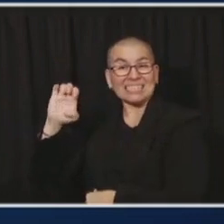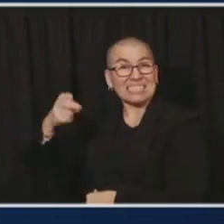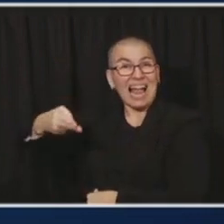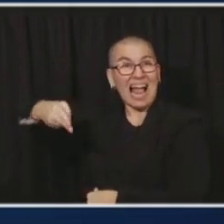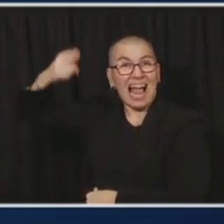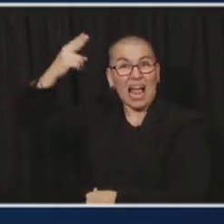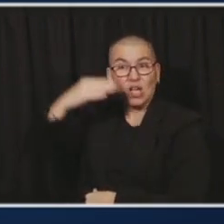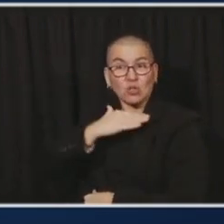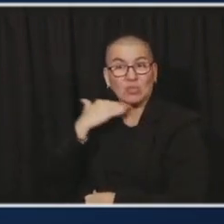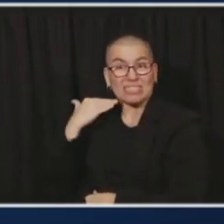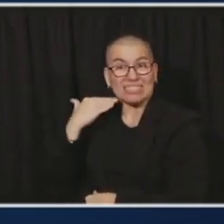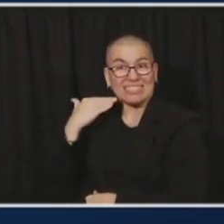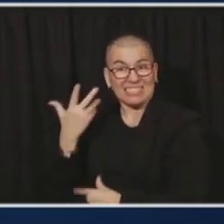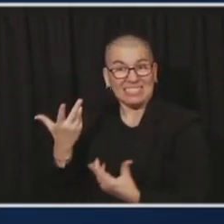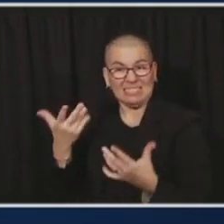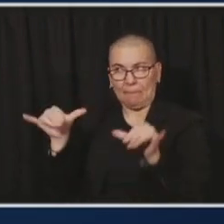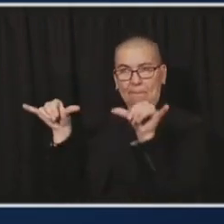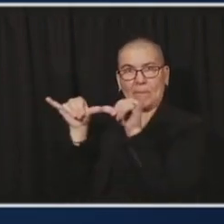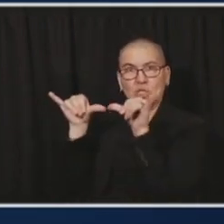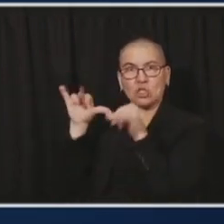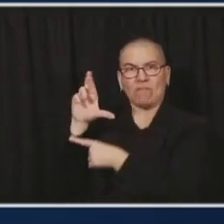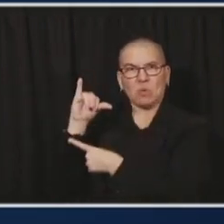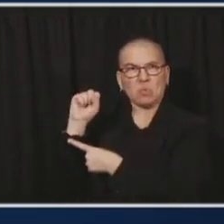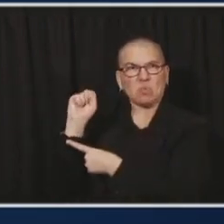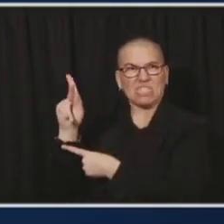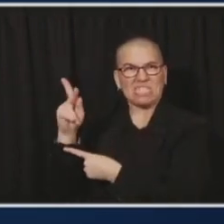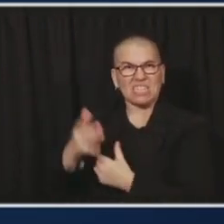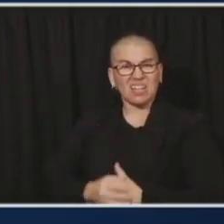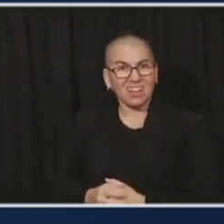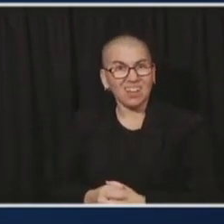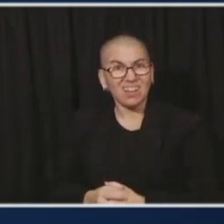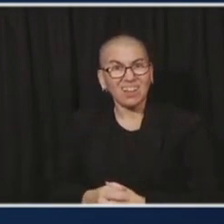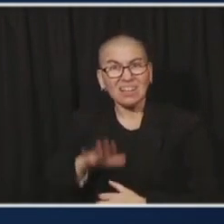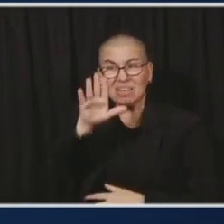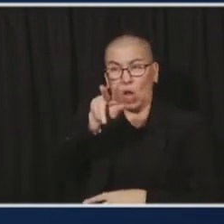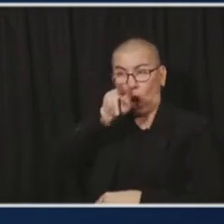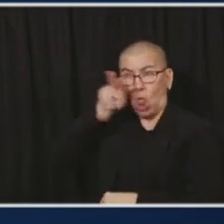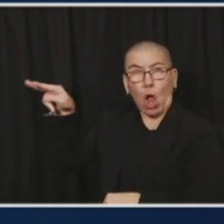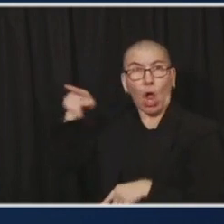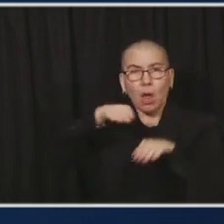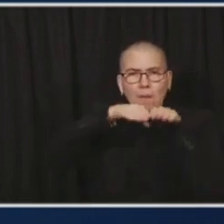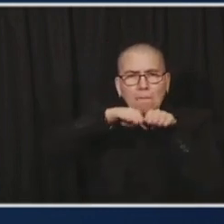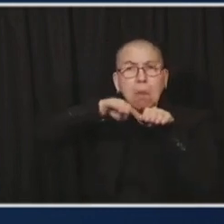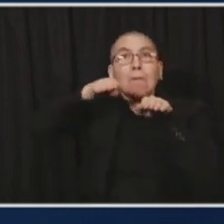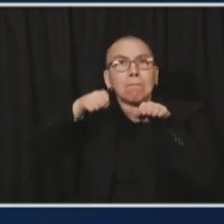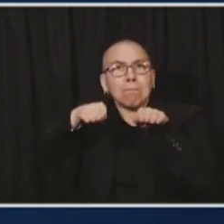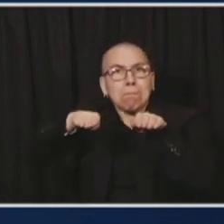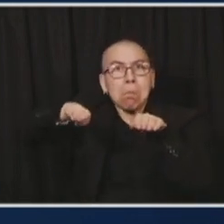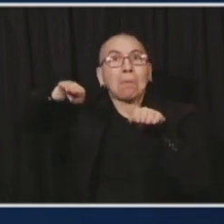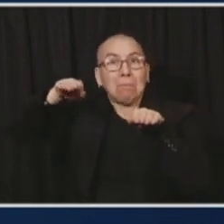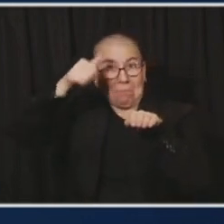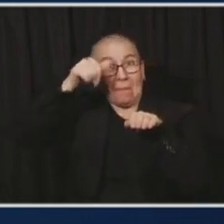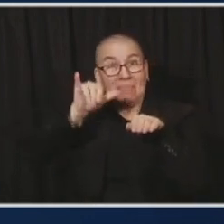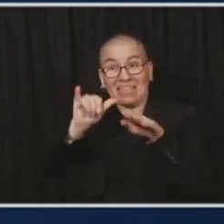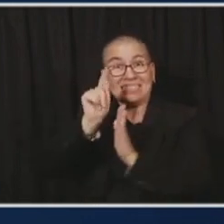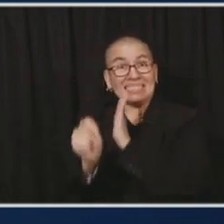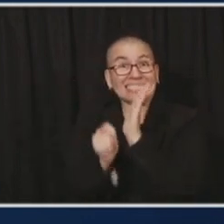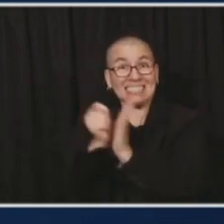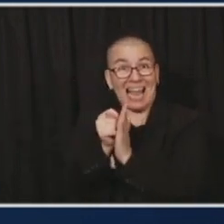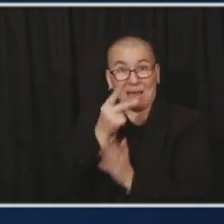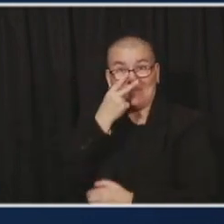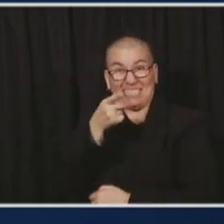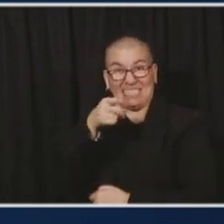we were super worried on that first bump on the bottom chart on the hospitalization rates. One is we weren't as prepared